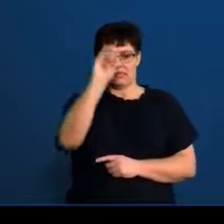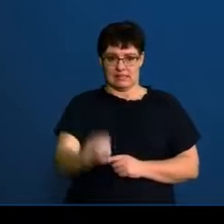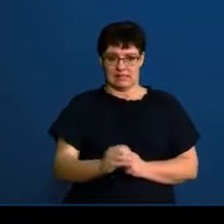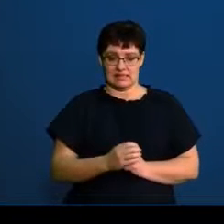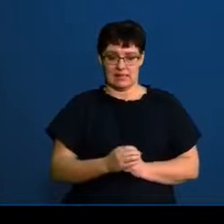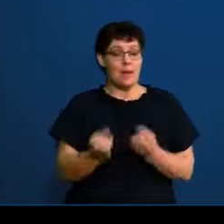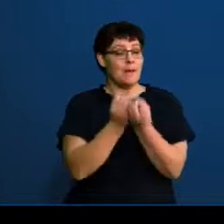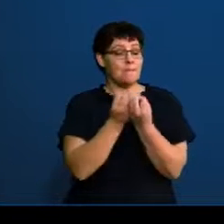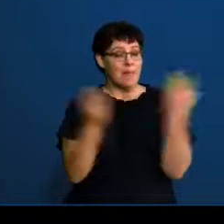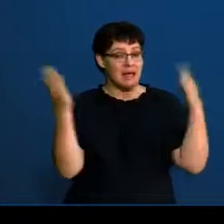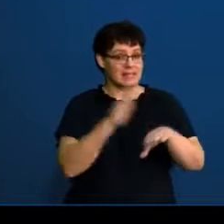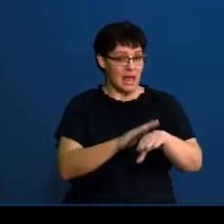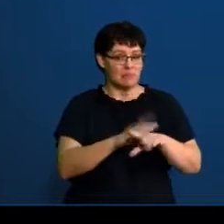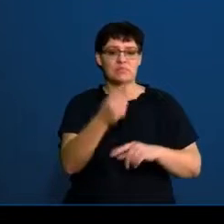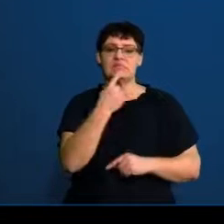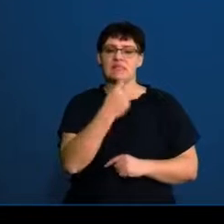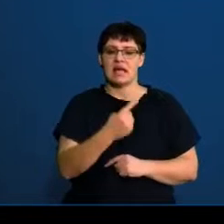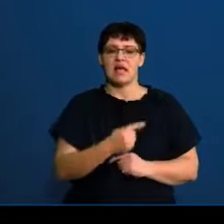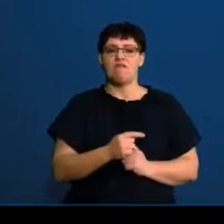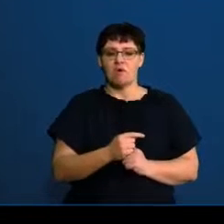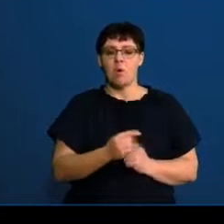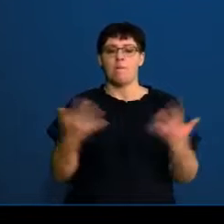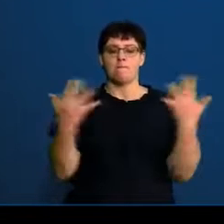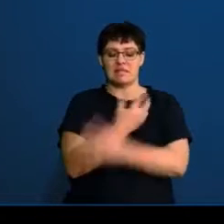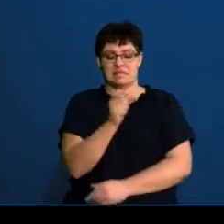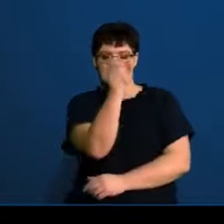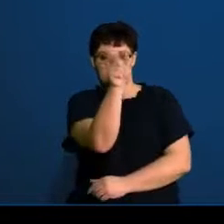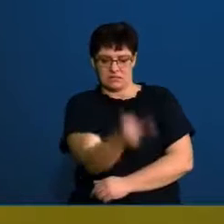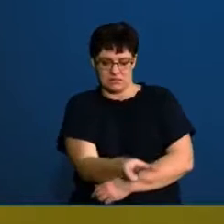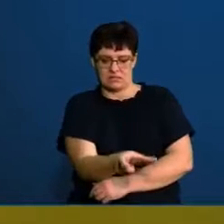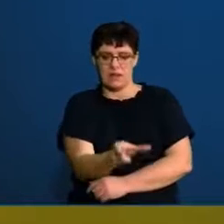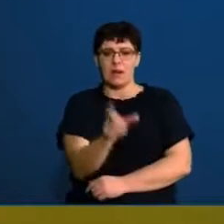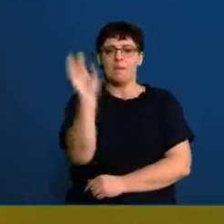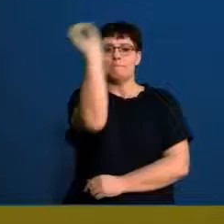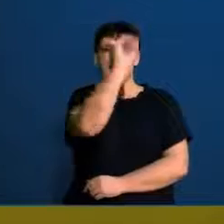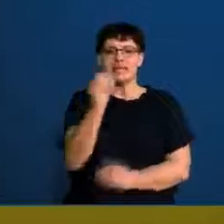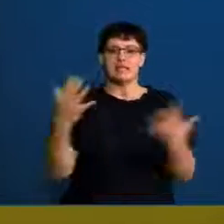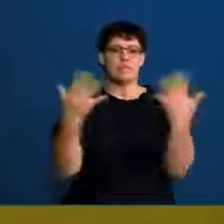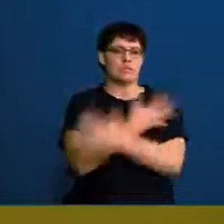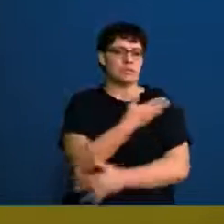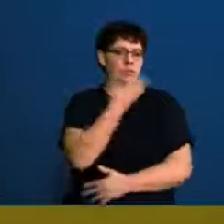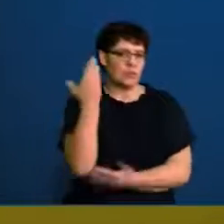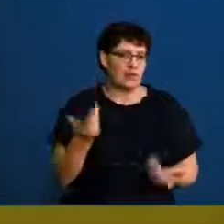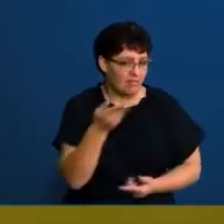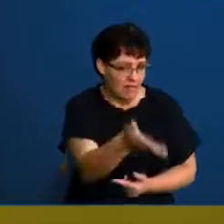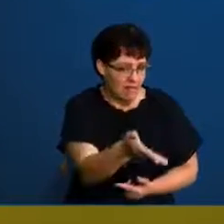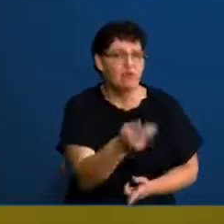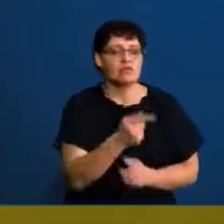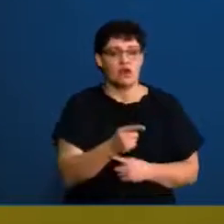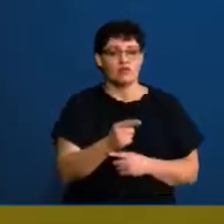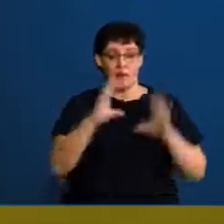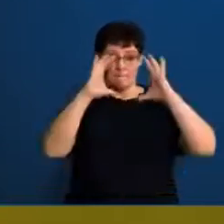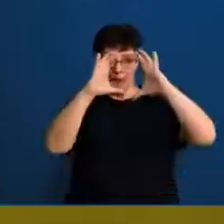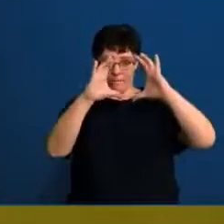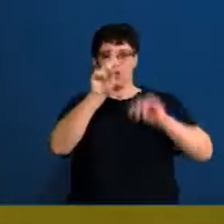very often they ask you for a missing piece. Like what percentage is missing? So to remember that a power chart